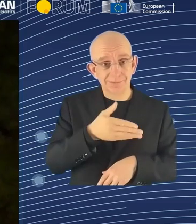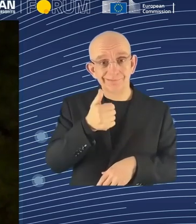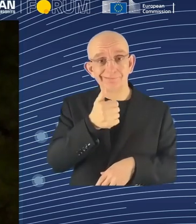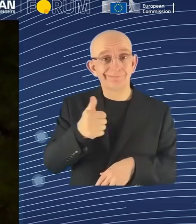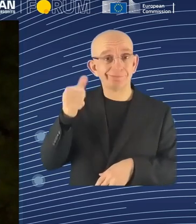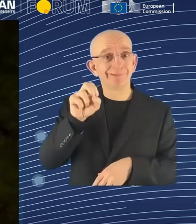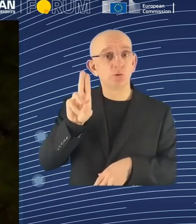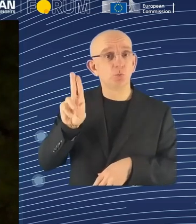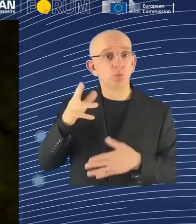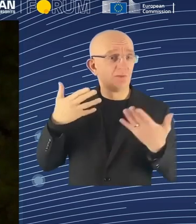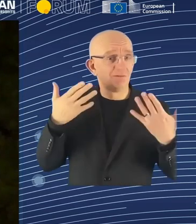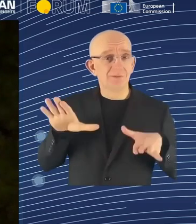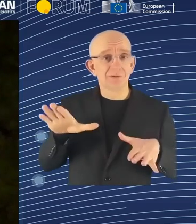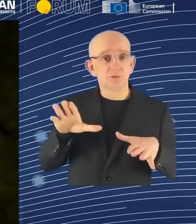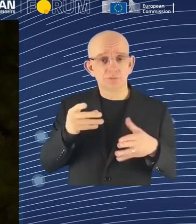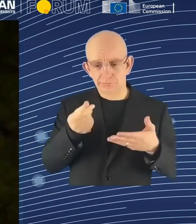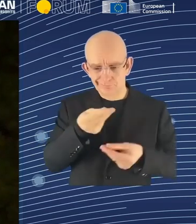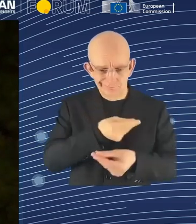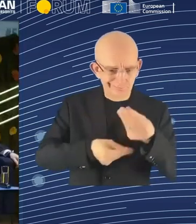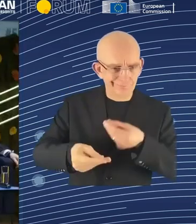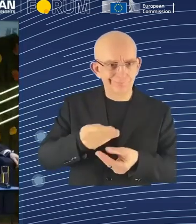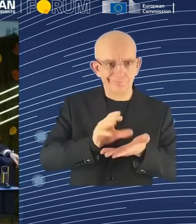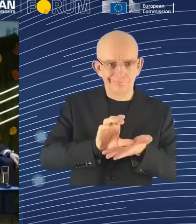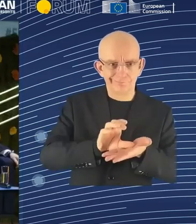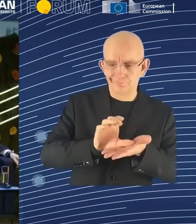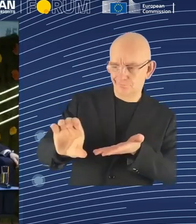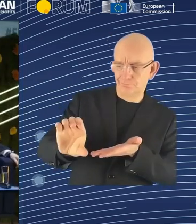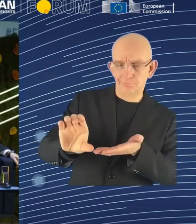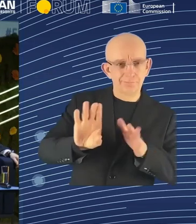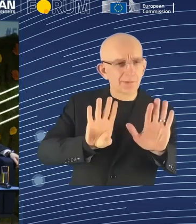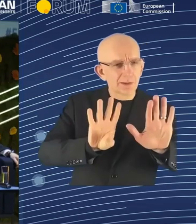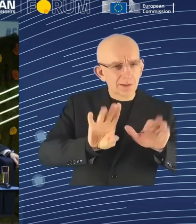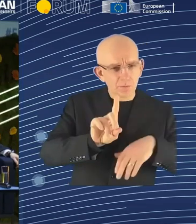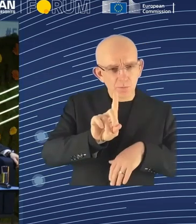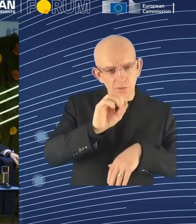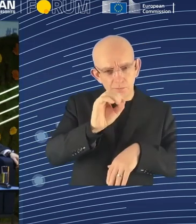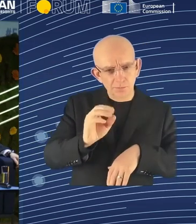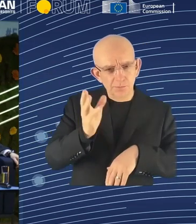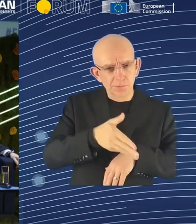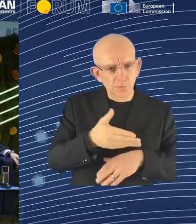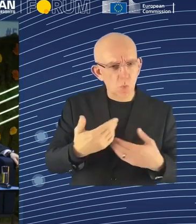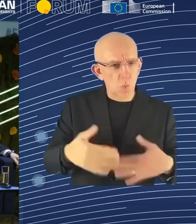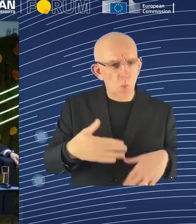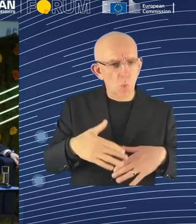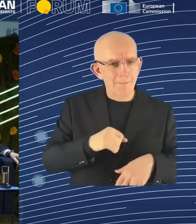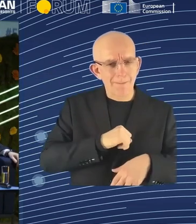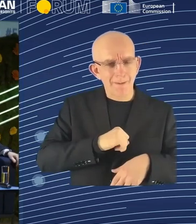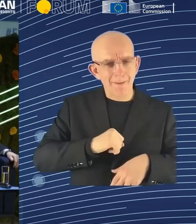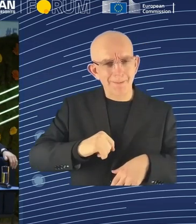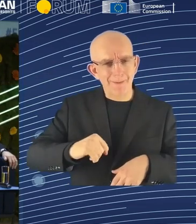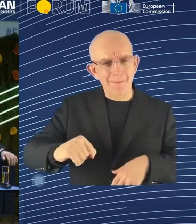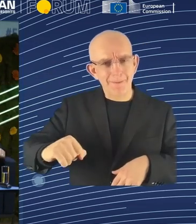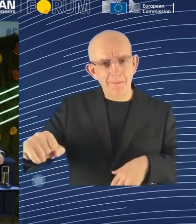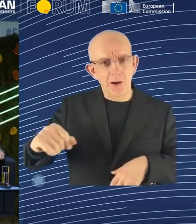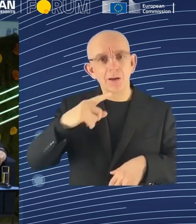looks like we are taking it faster than North America, because the result in North America is 87%. Eat your heart out